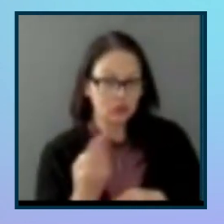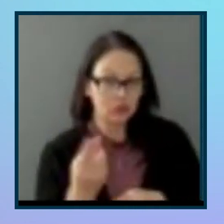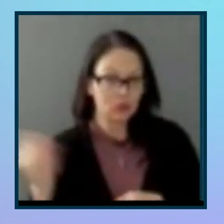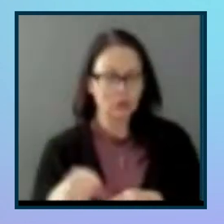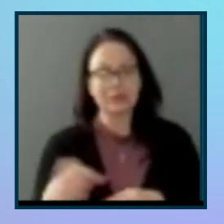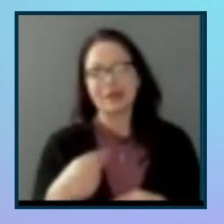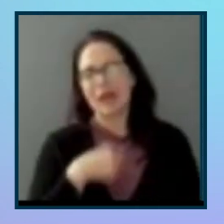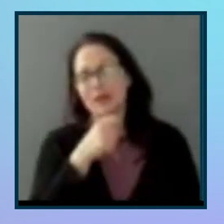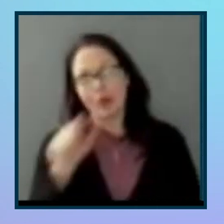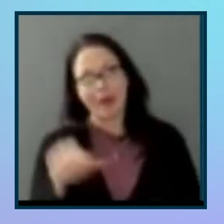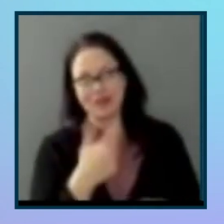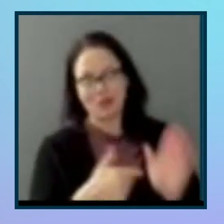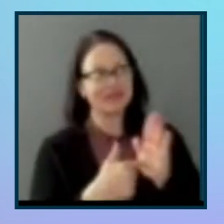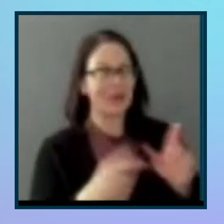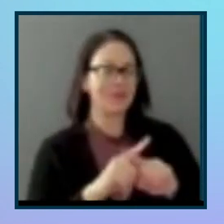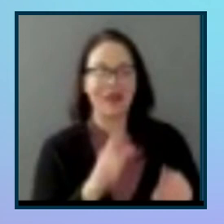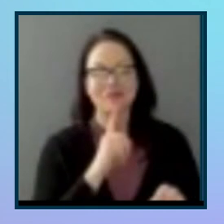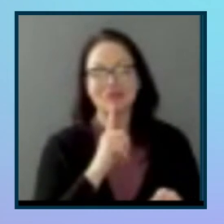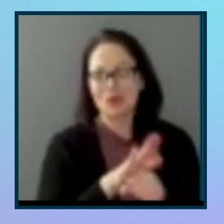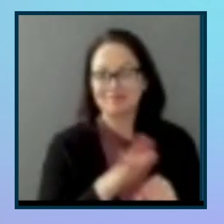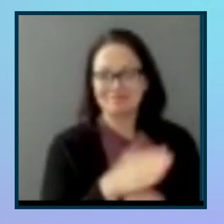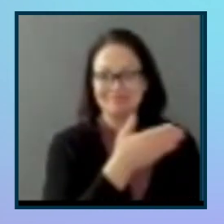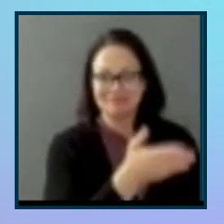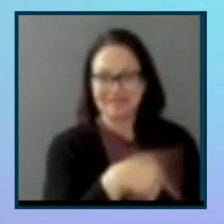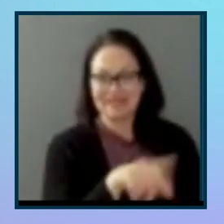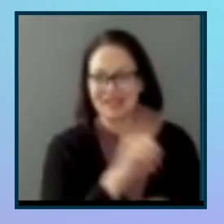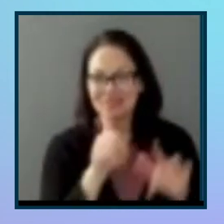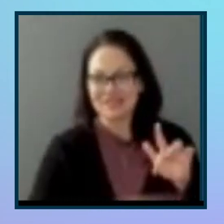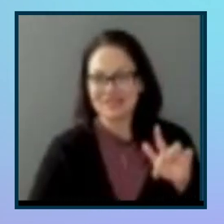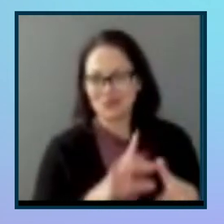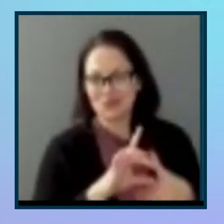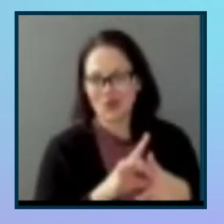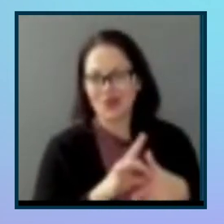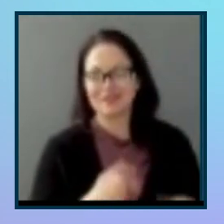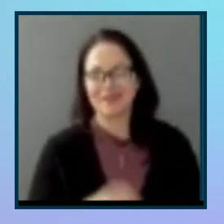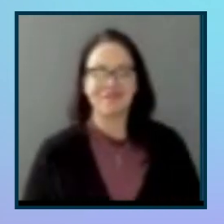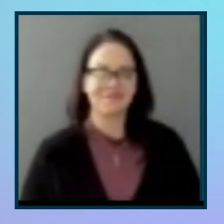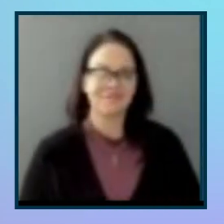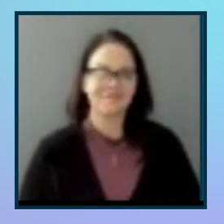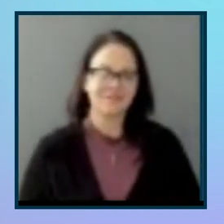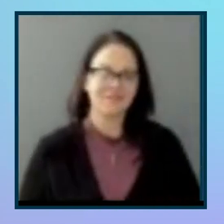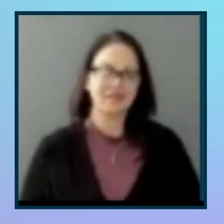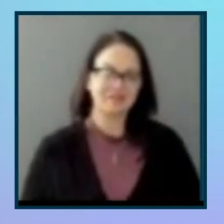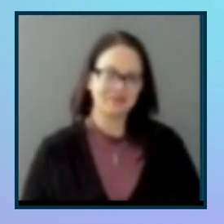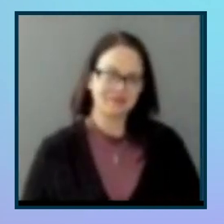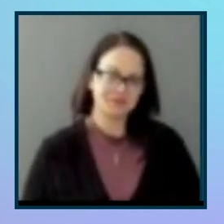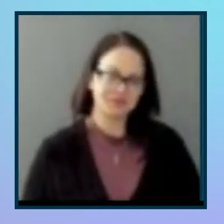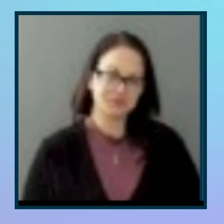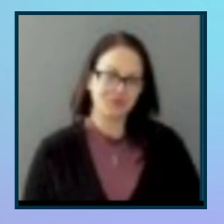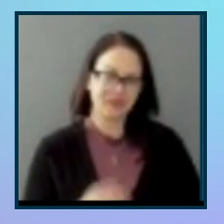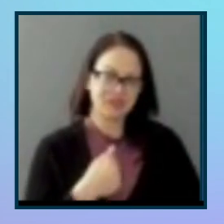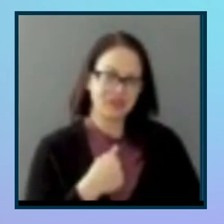other examples, but there's plenty out there on the web of skip to content. Uh, but, um, I would say